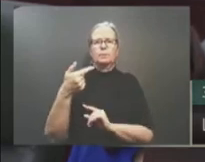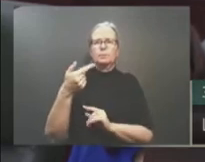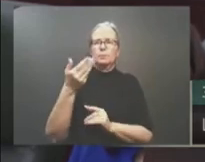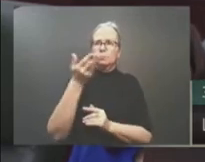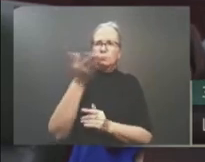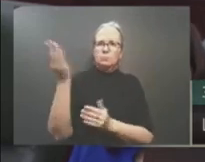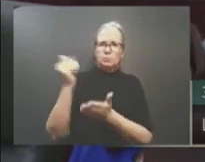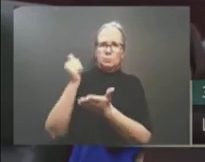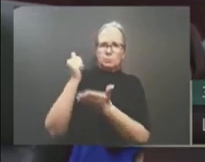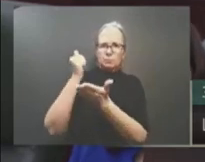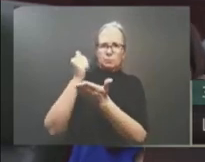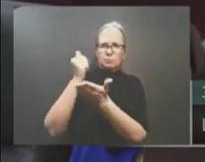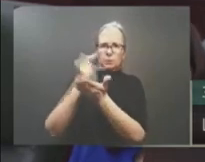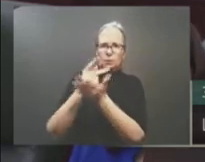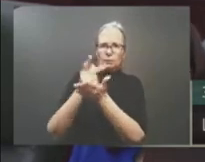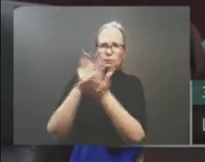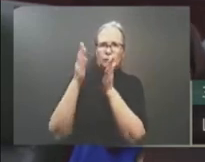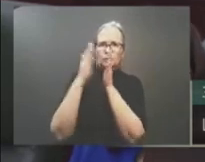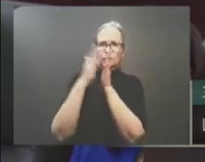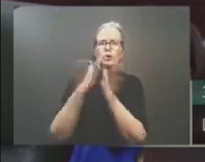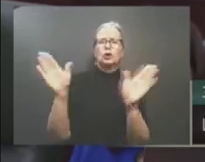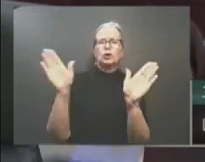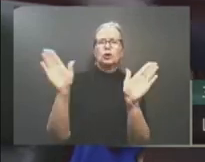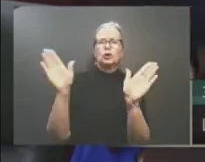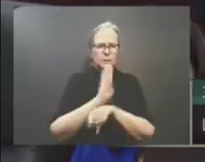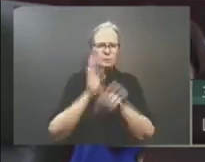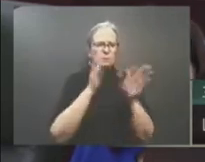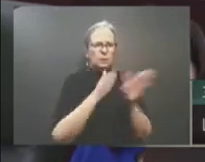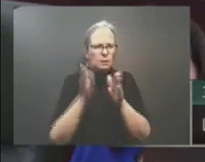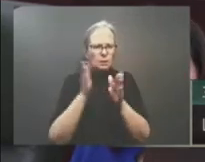policies of the Government. Thank you.